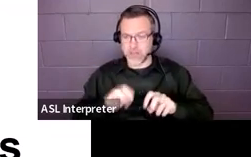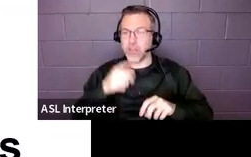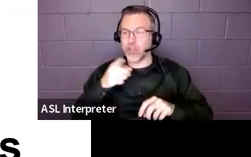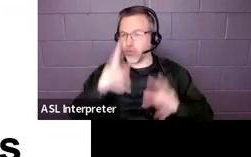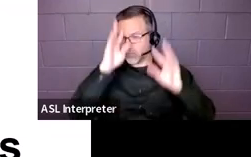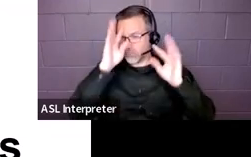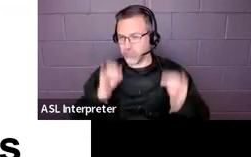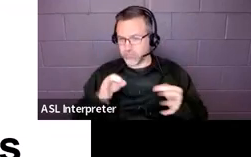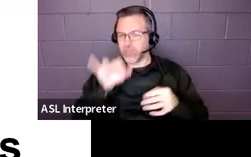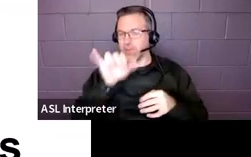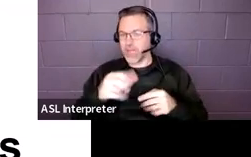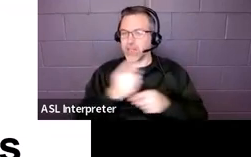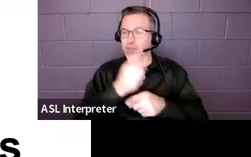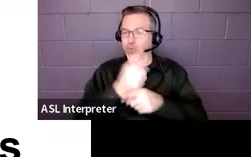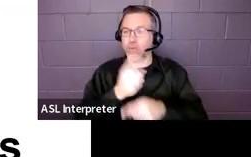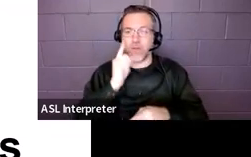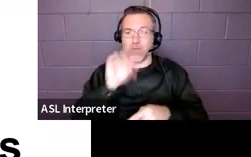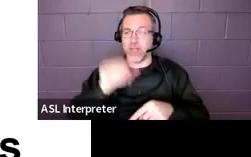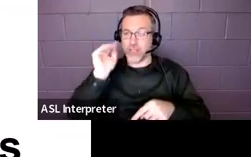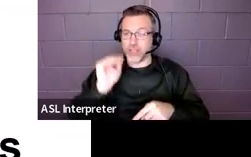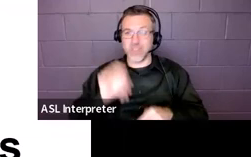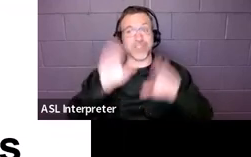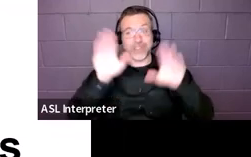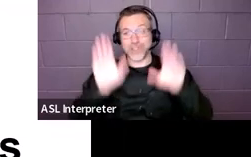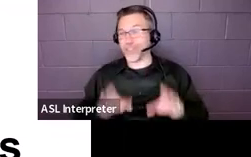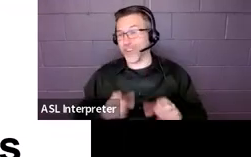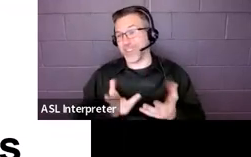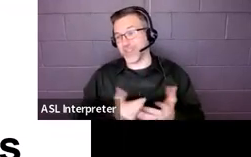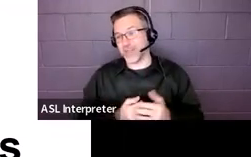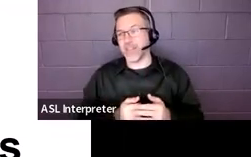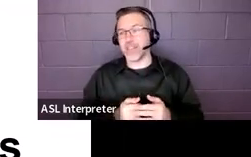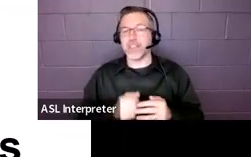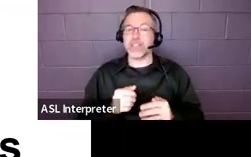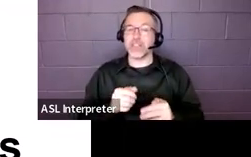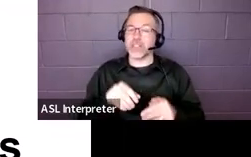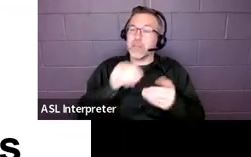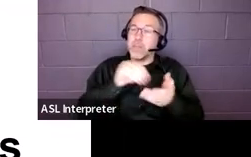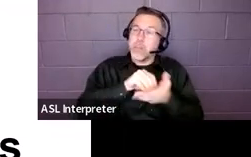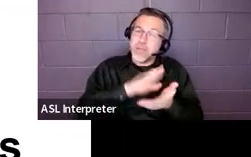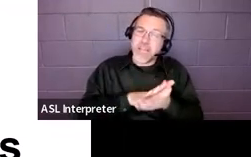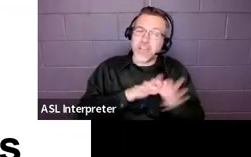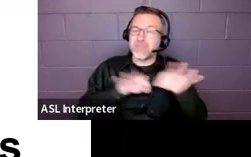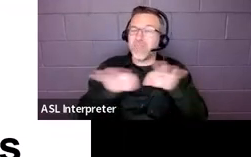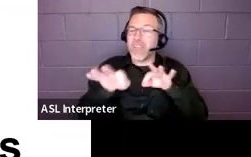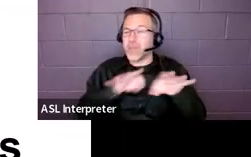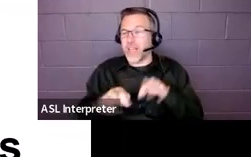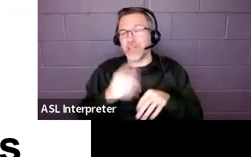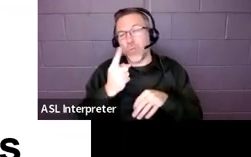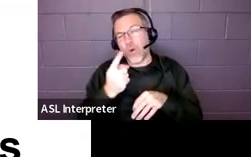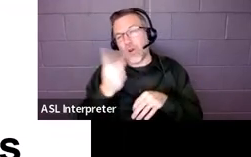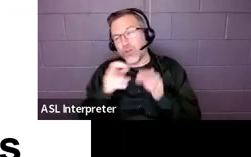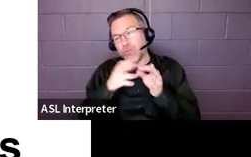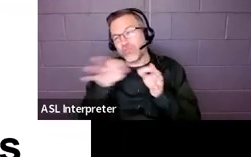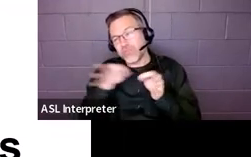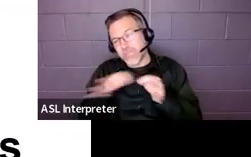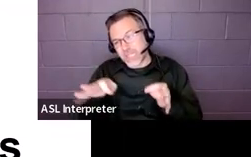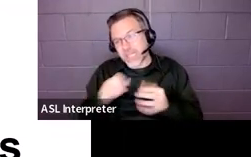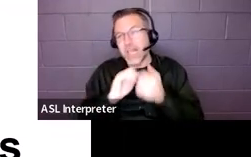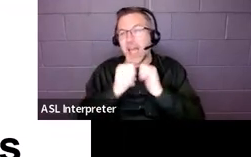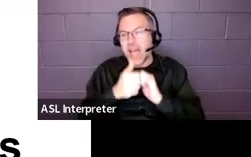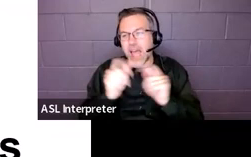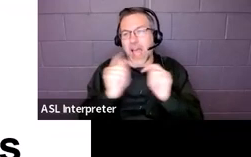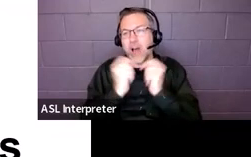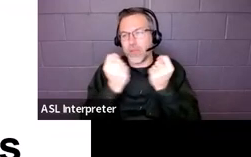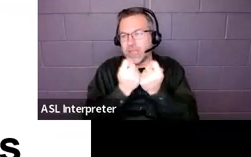take. And that's great. That's awesome. So, just put a little explanation, just a couple of sentences about how the team came to that